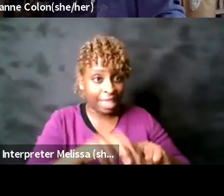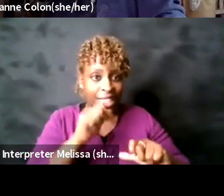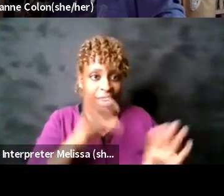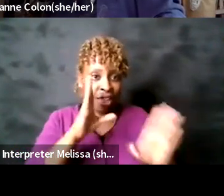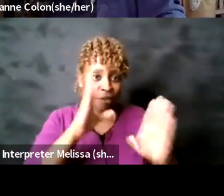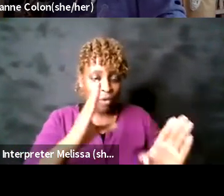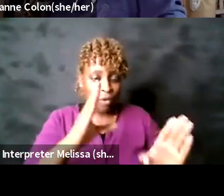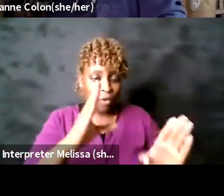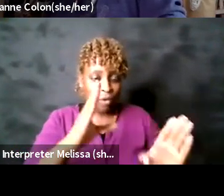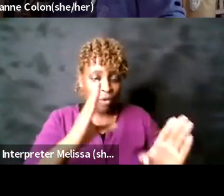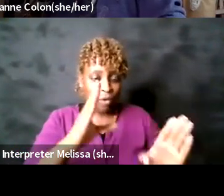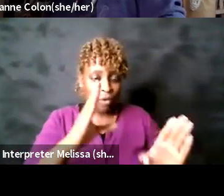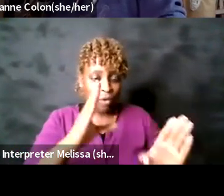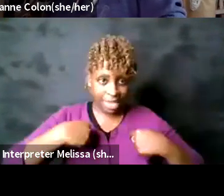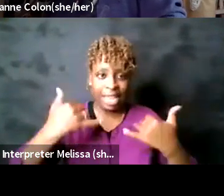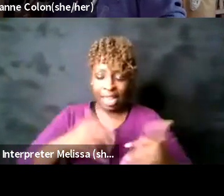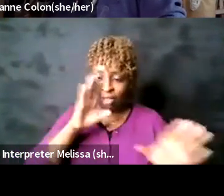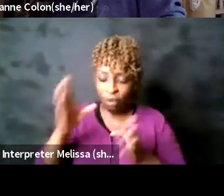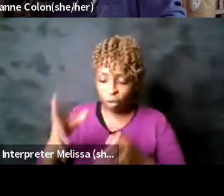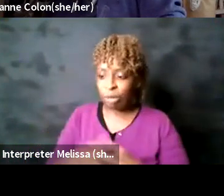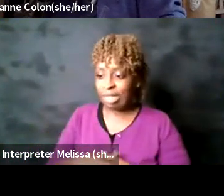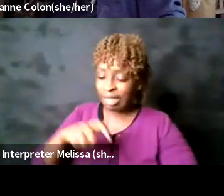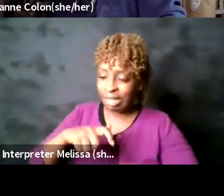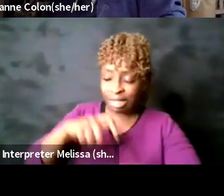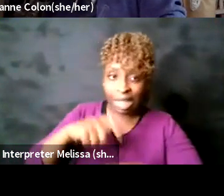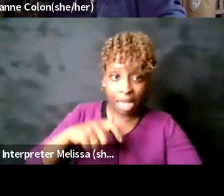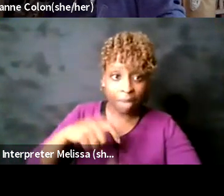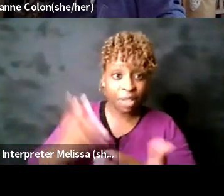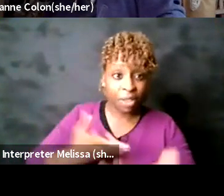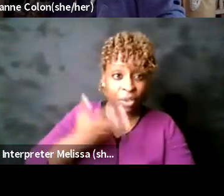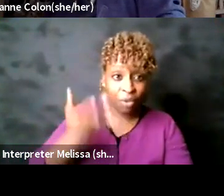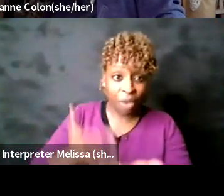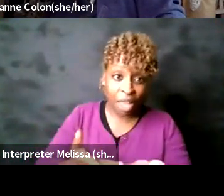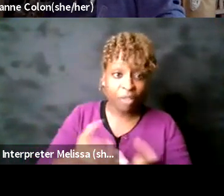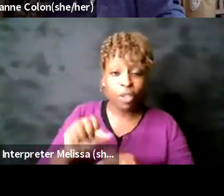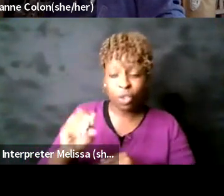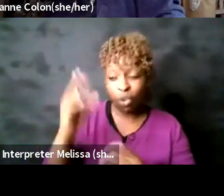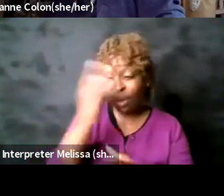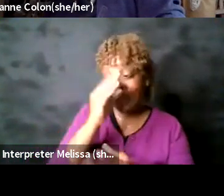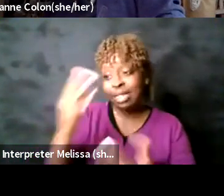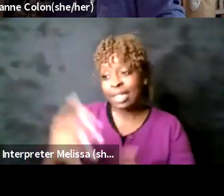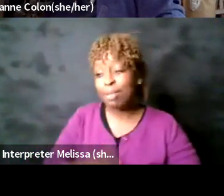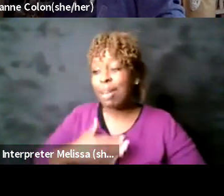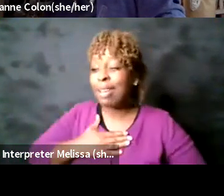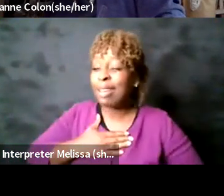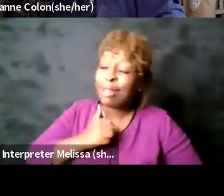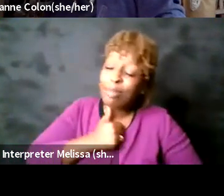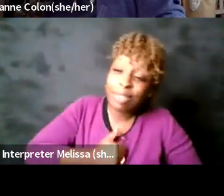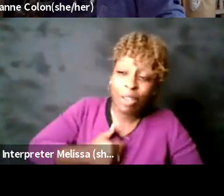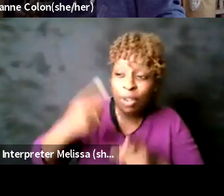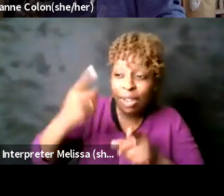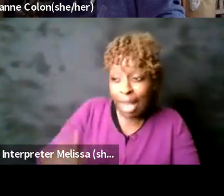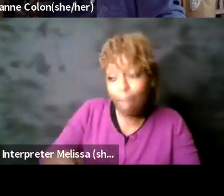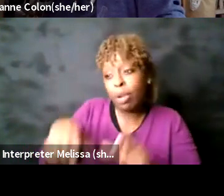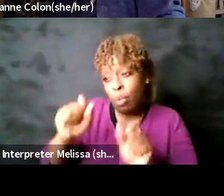task so by the time they see the email they go oh and by that time i can say so sorry that happened let's see if we can get you into another date we're happy to waive the exchange